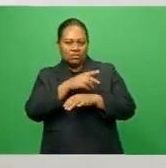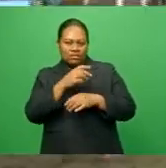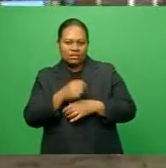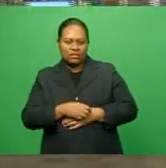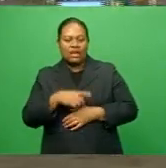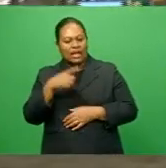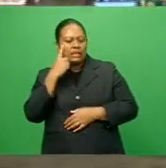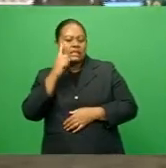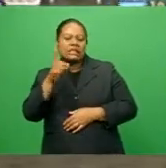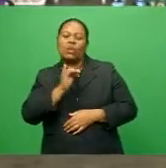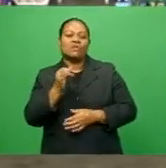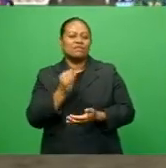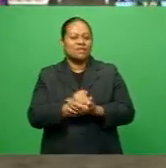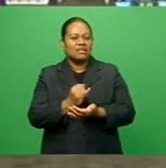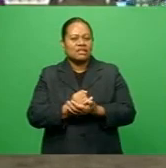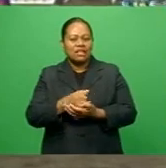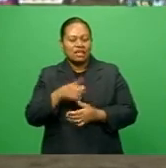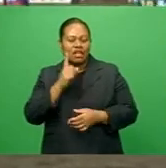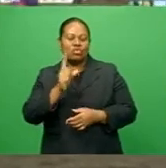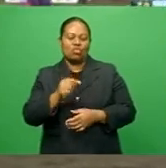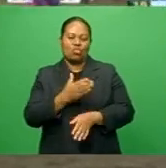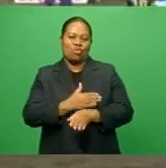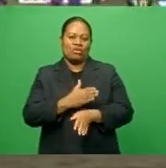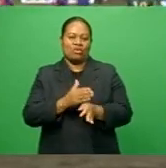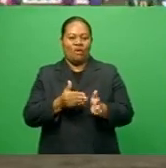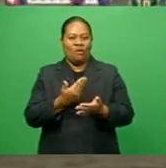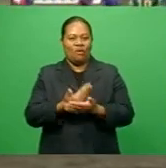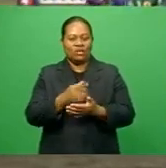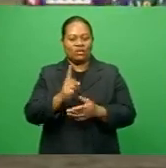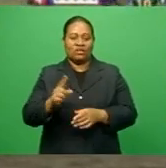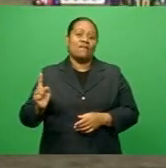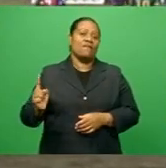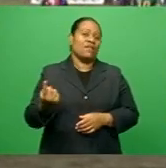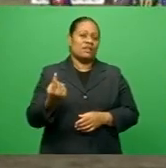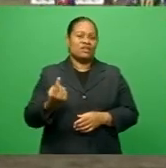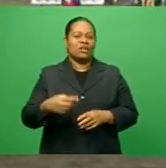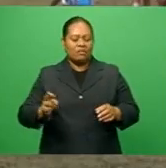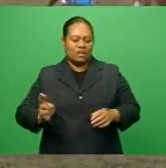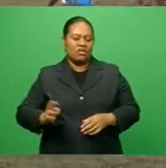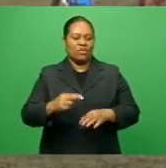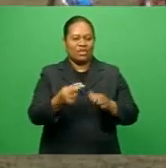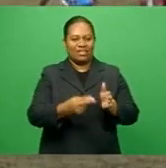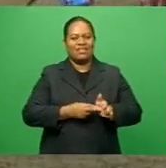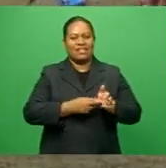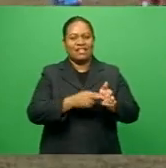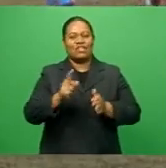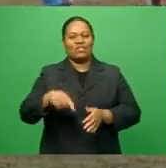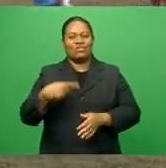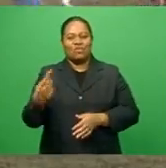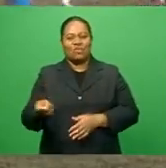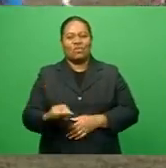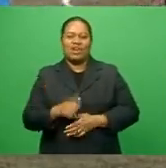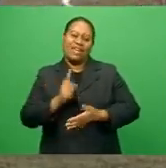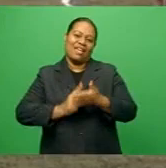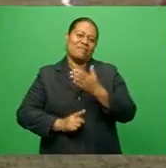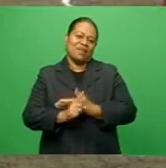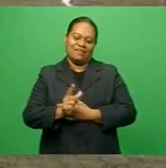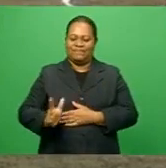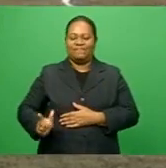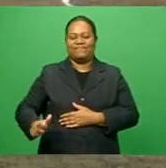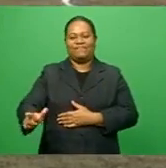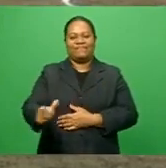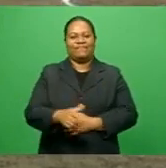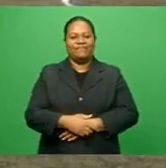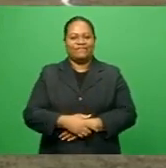The defending champions will meet Rewa in the first semifinals at 3pm tomorrow at Subrail Park in Lambasa.